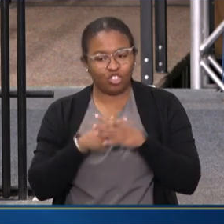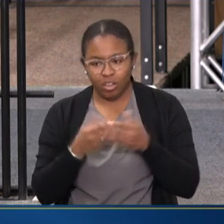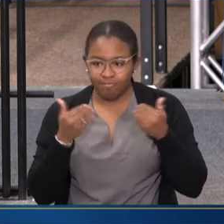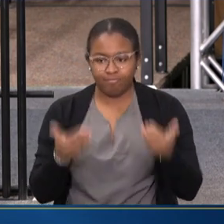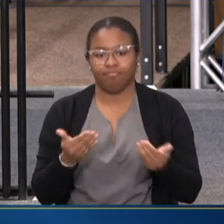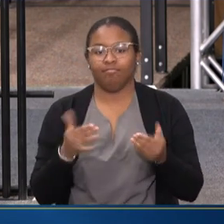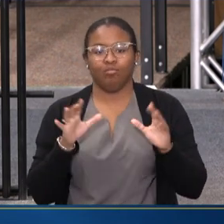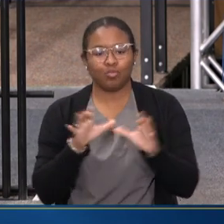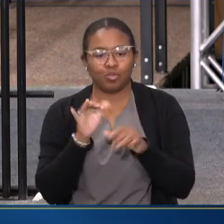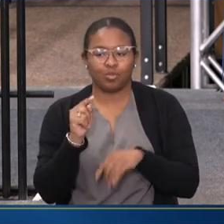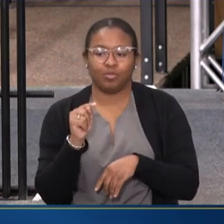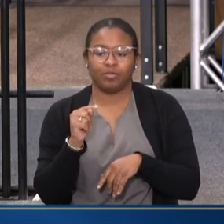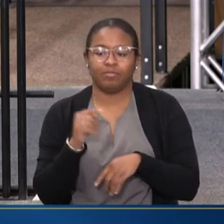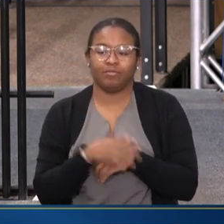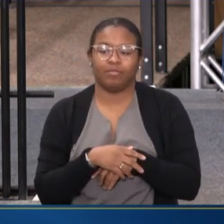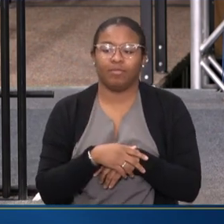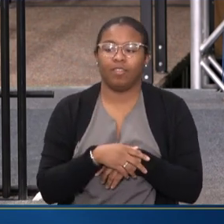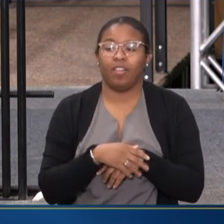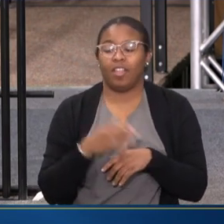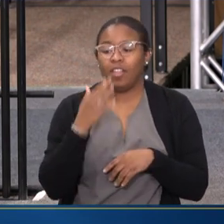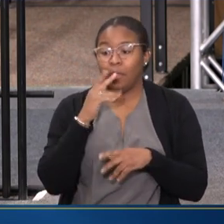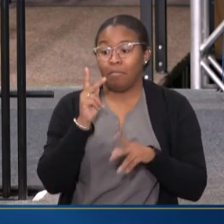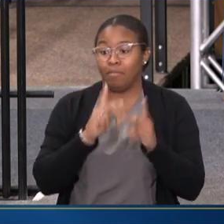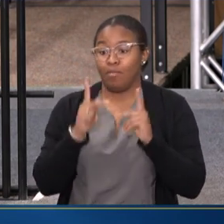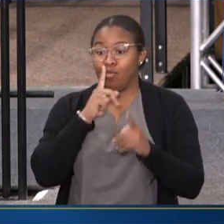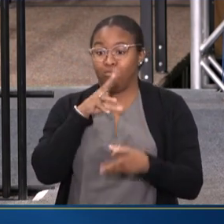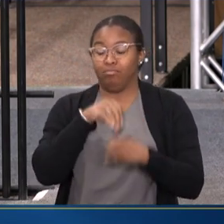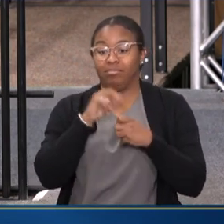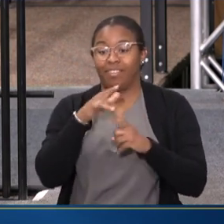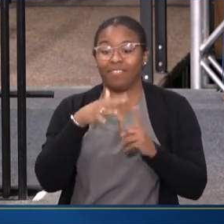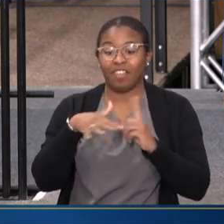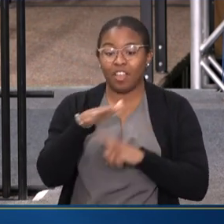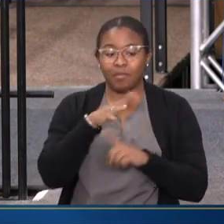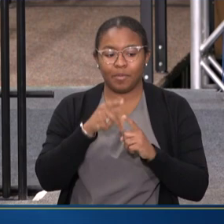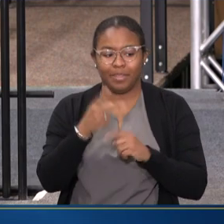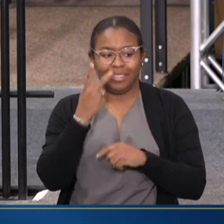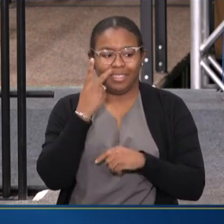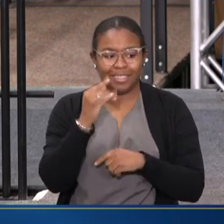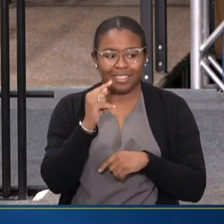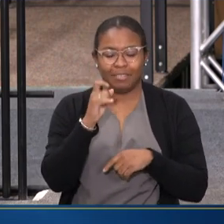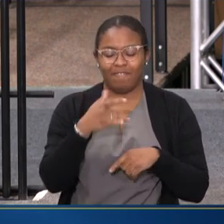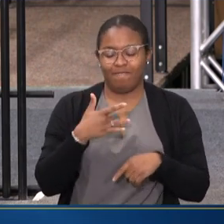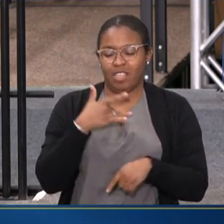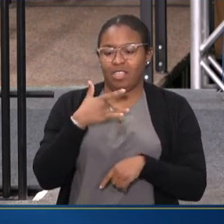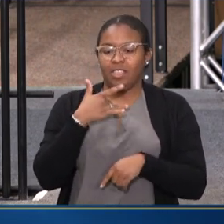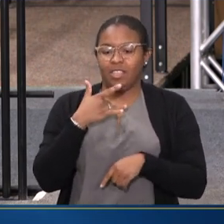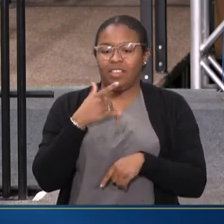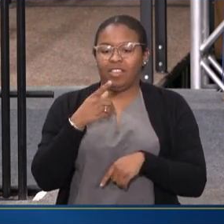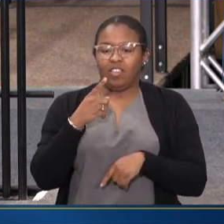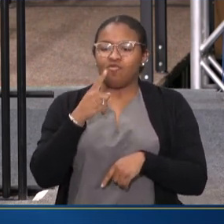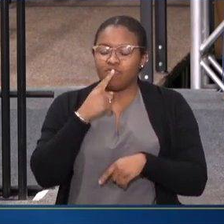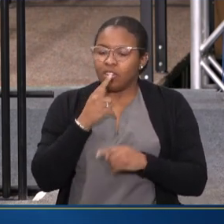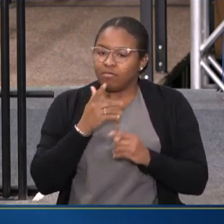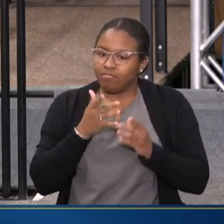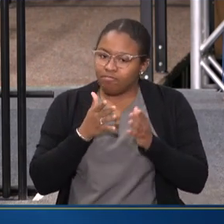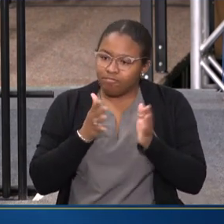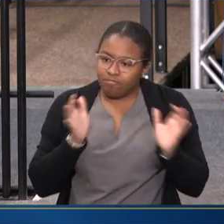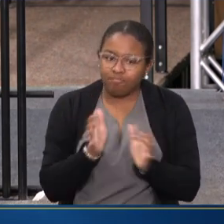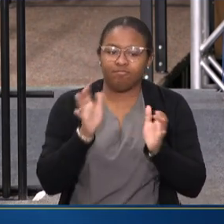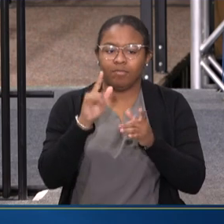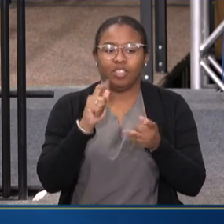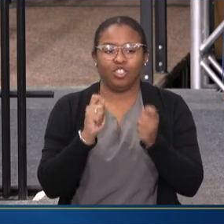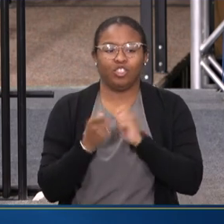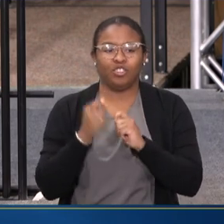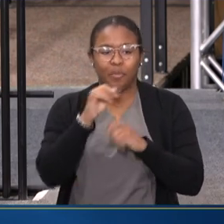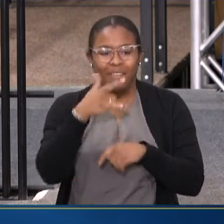Just start doing it. And then, you know, people being in that environment, people seeing it, people feeling it, it drives that change because they feel it.